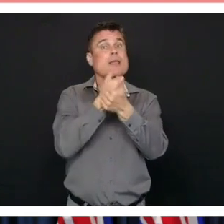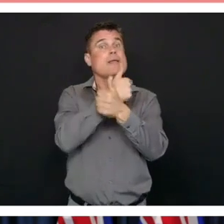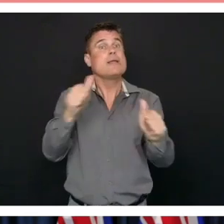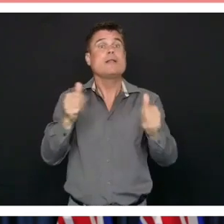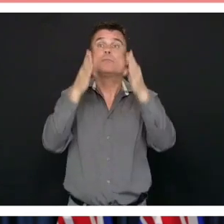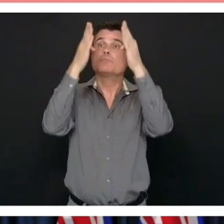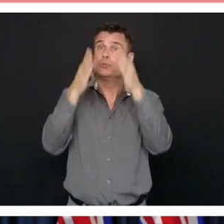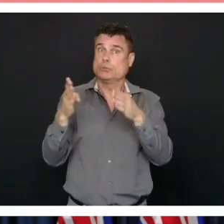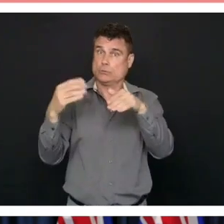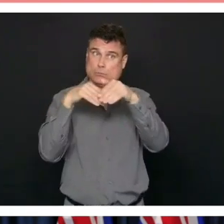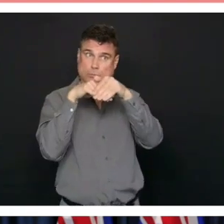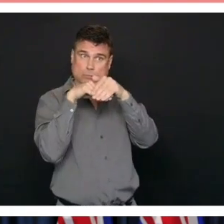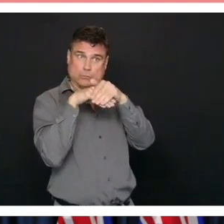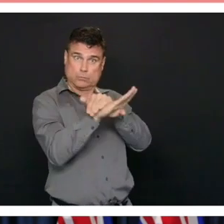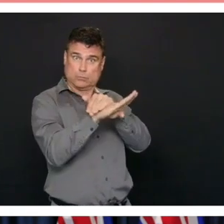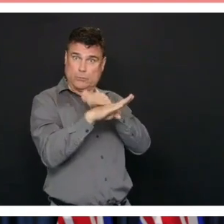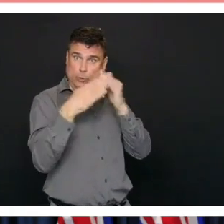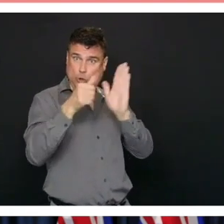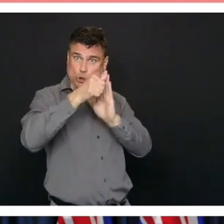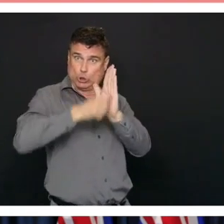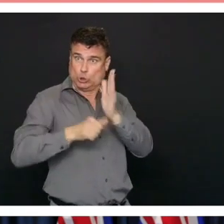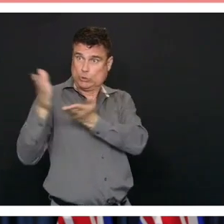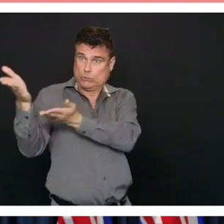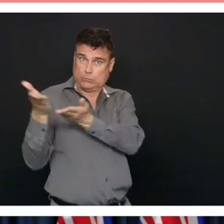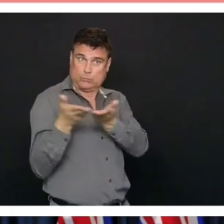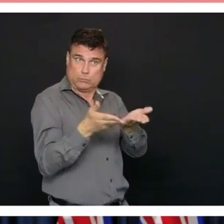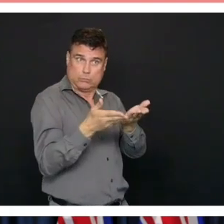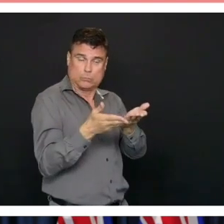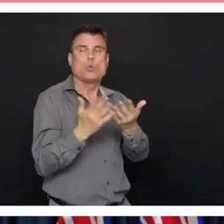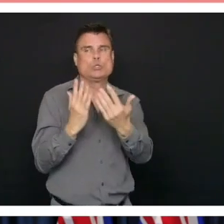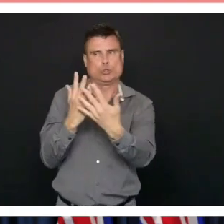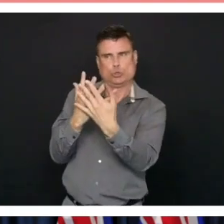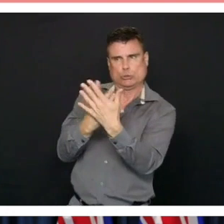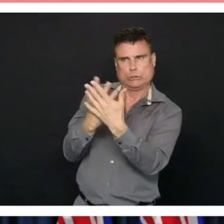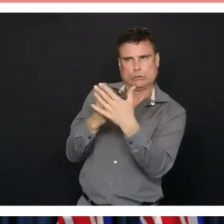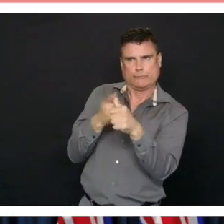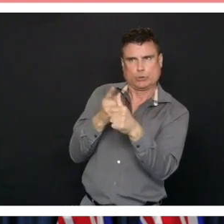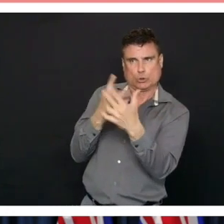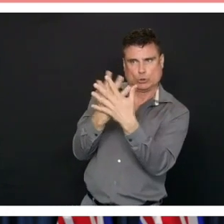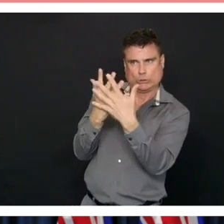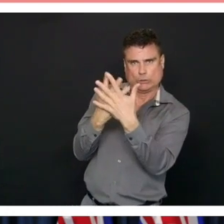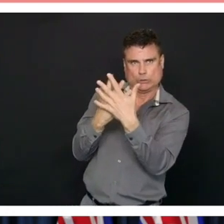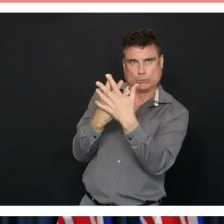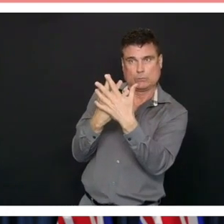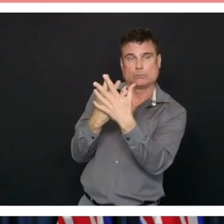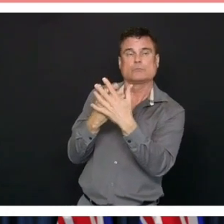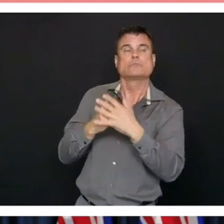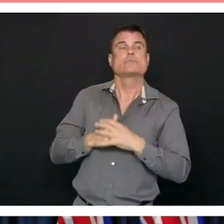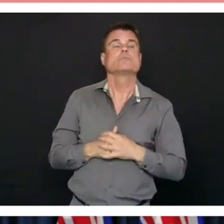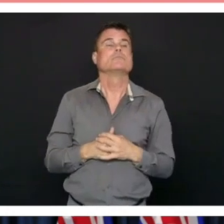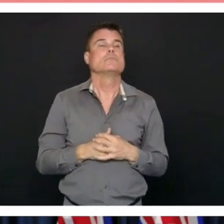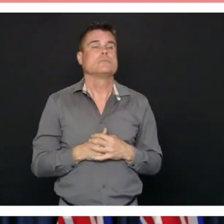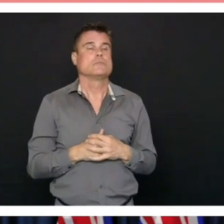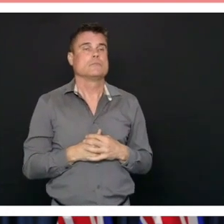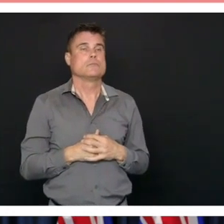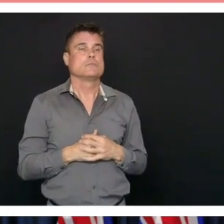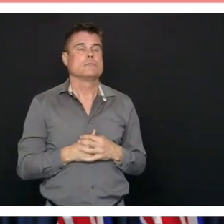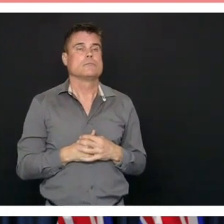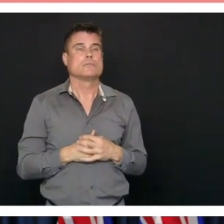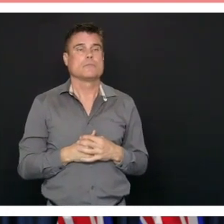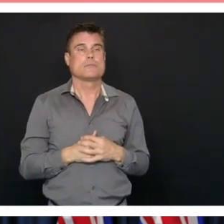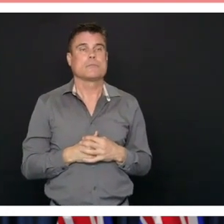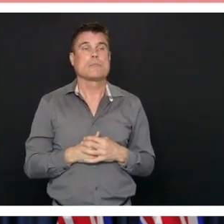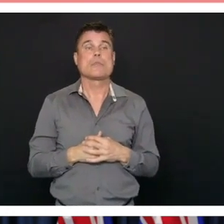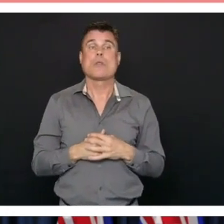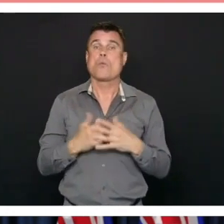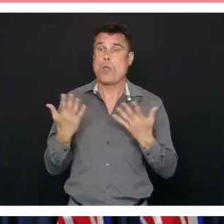who comes in for surgery. So when you get your call about your upcoming surgical date, you need to continue